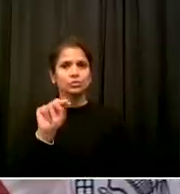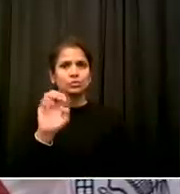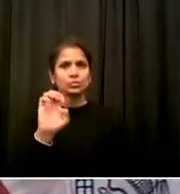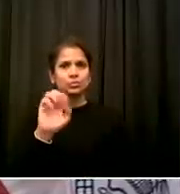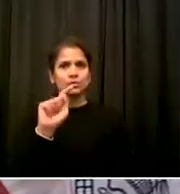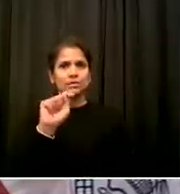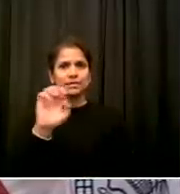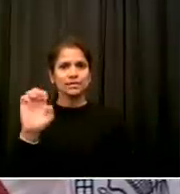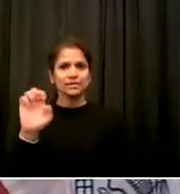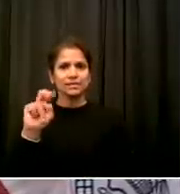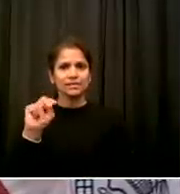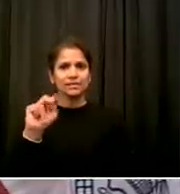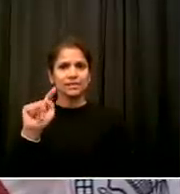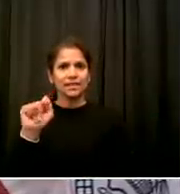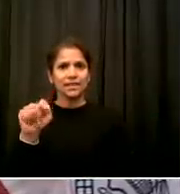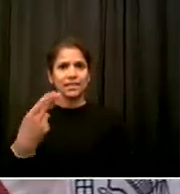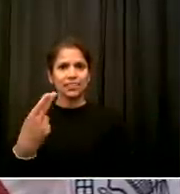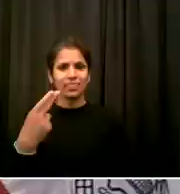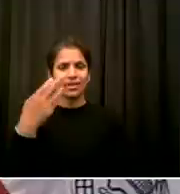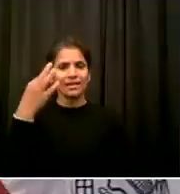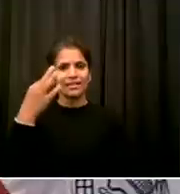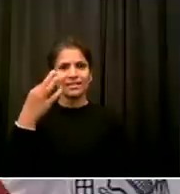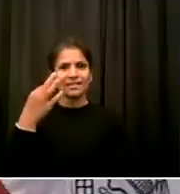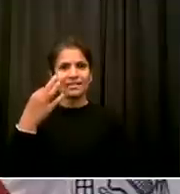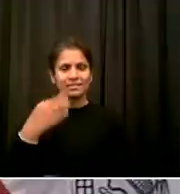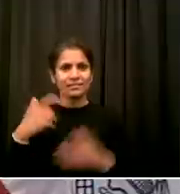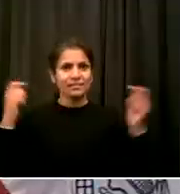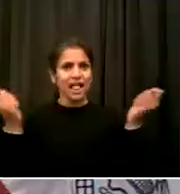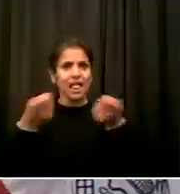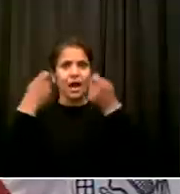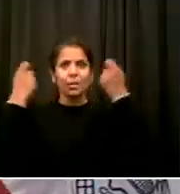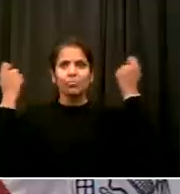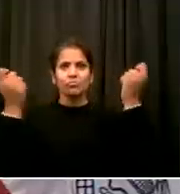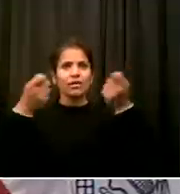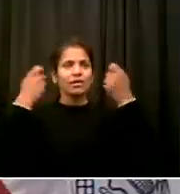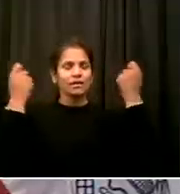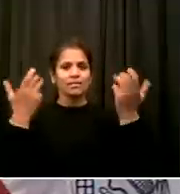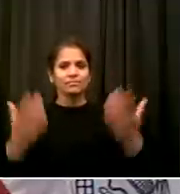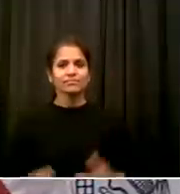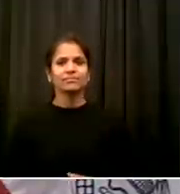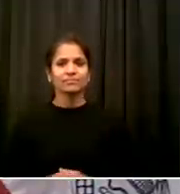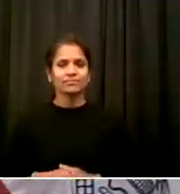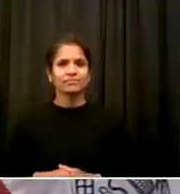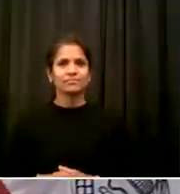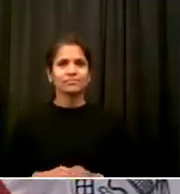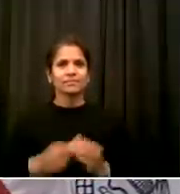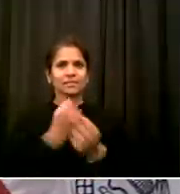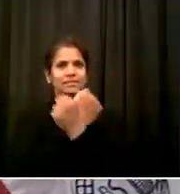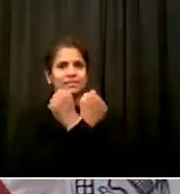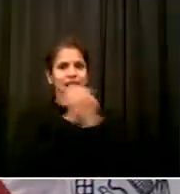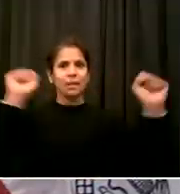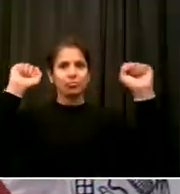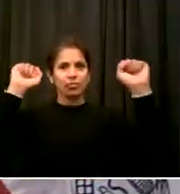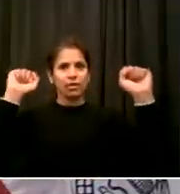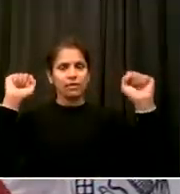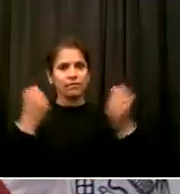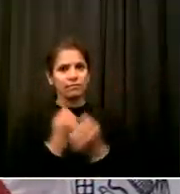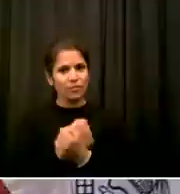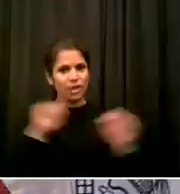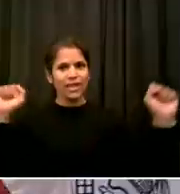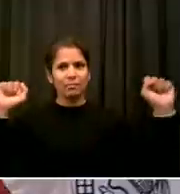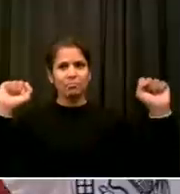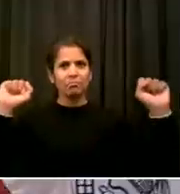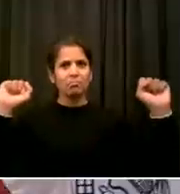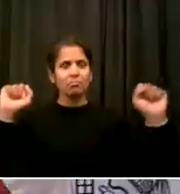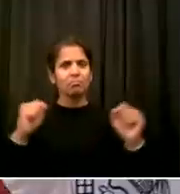a celebration of liberation but the larger truth is it's a celebration of a liberation that never